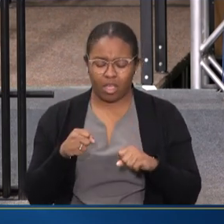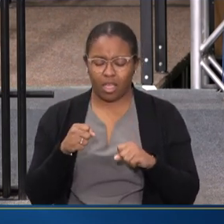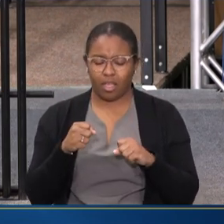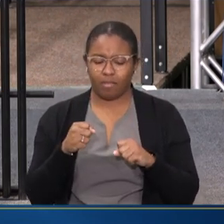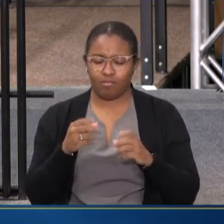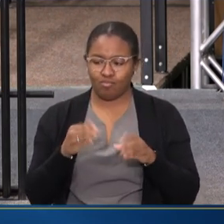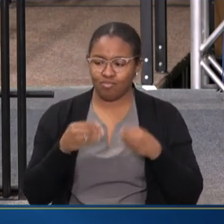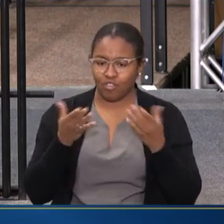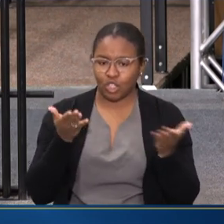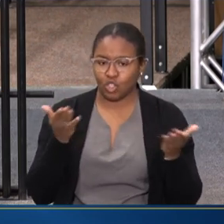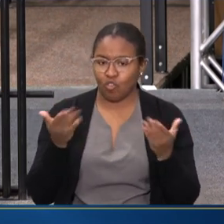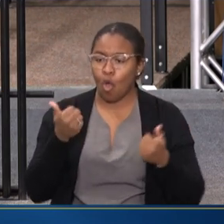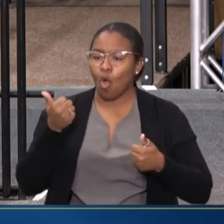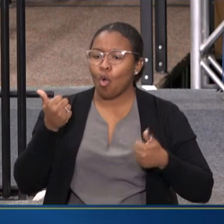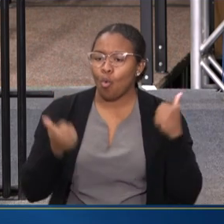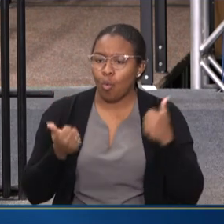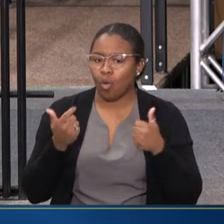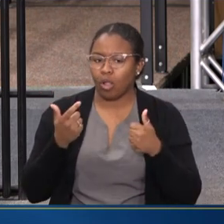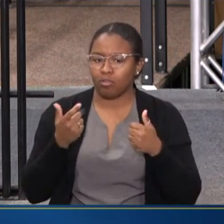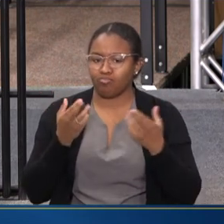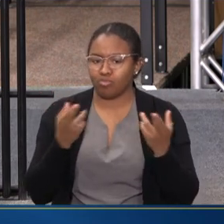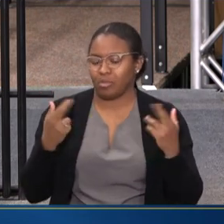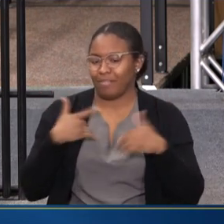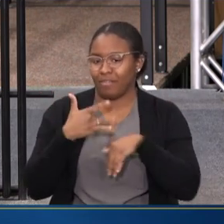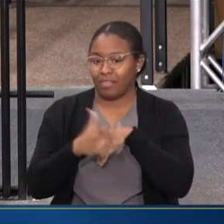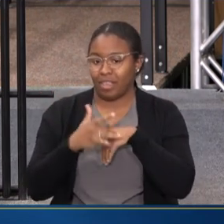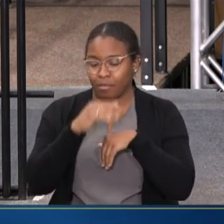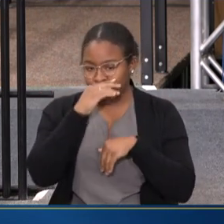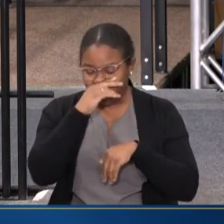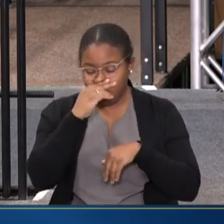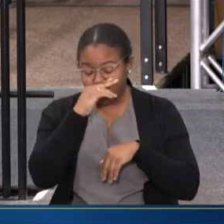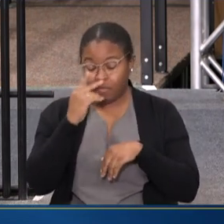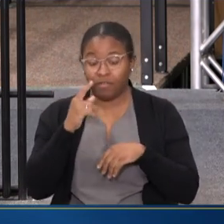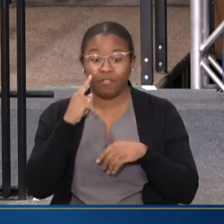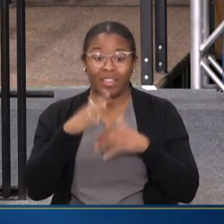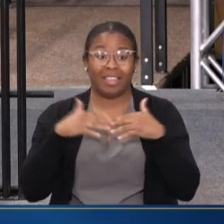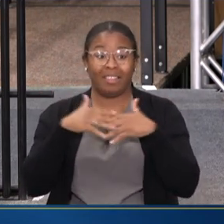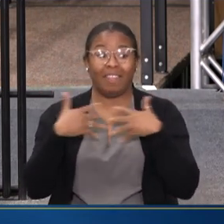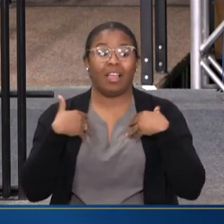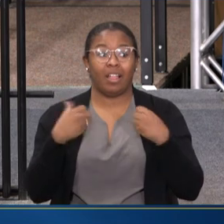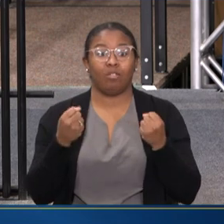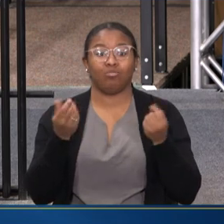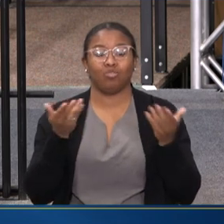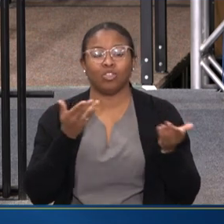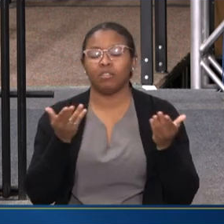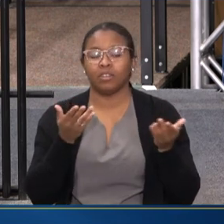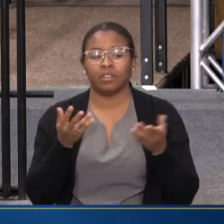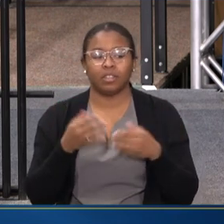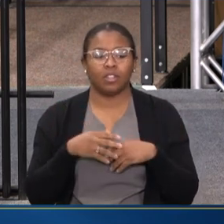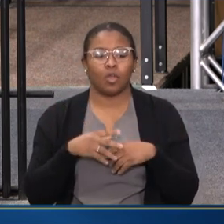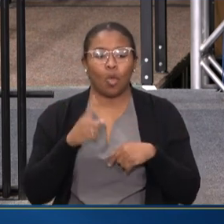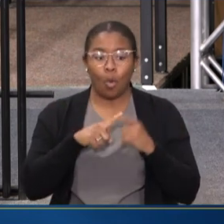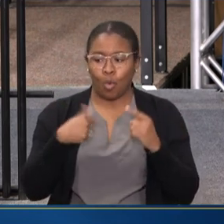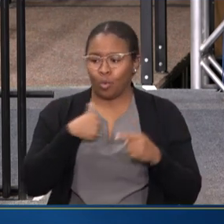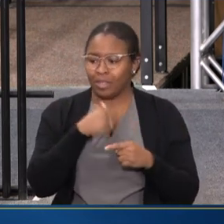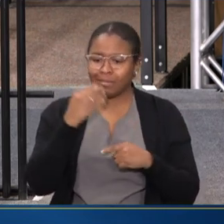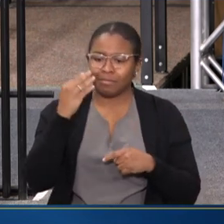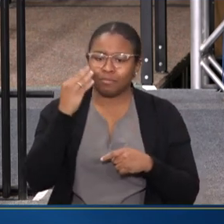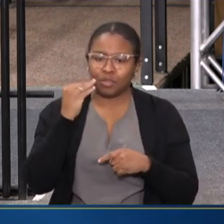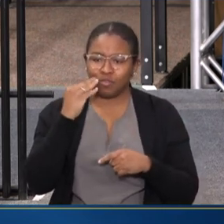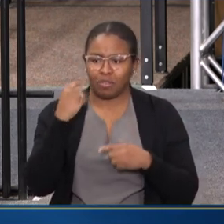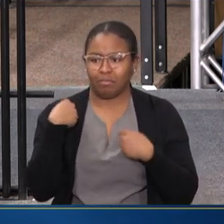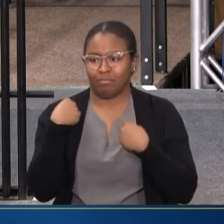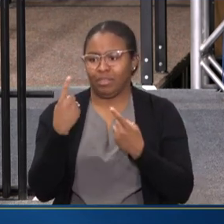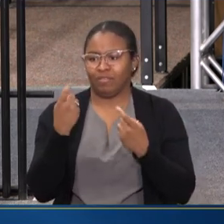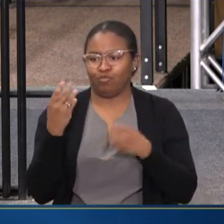RESOURCES ARE AVAILABLE AT THE INDIAN HEALTH SERVICE, ESPECIALLY OVER THE, WHAT WE'VE ALL EXPERIENCED OVER THESE PAST COUPLE